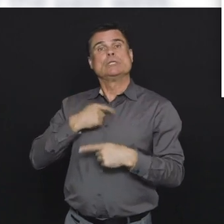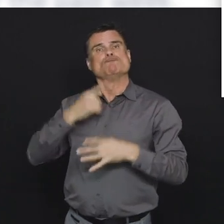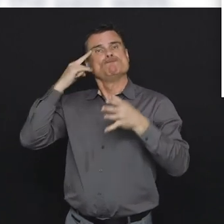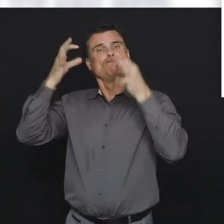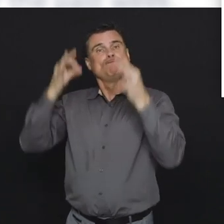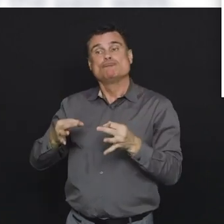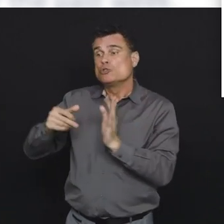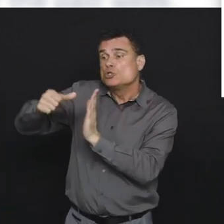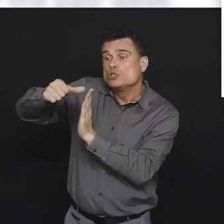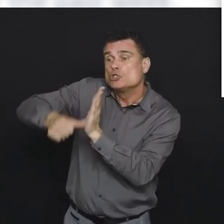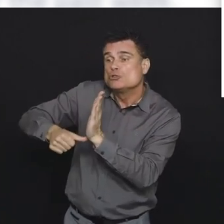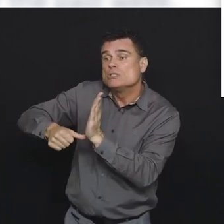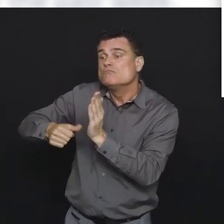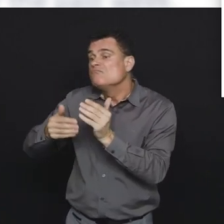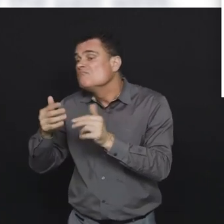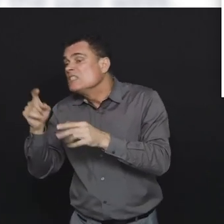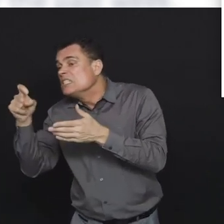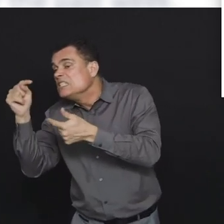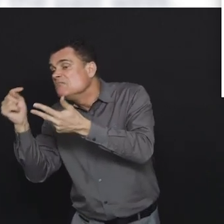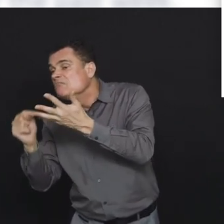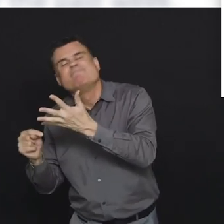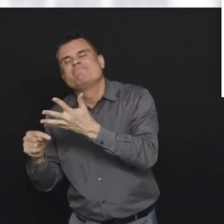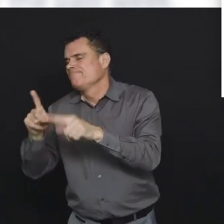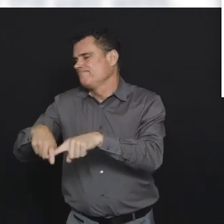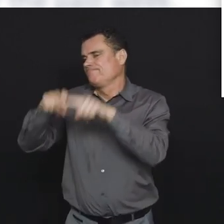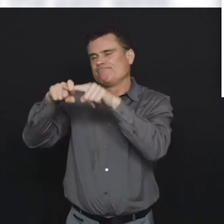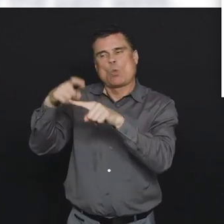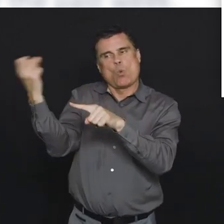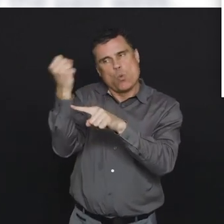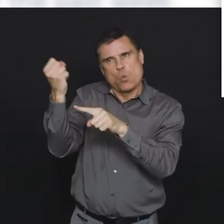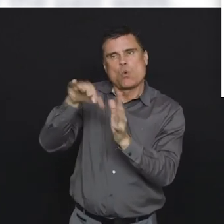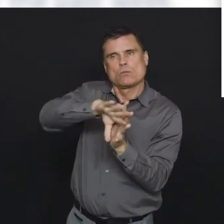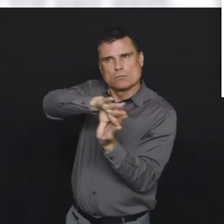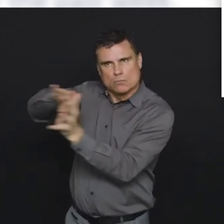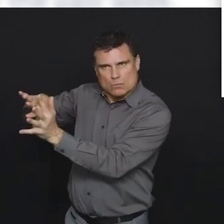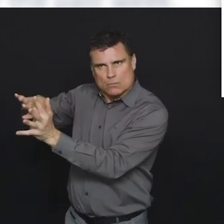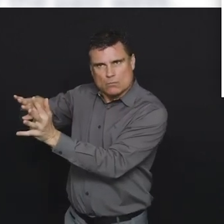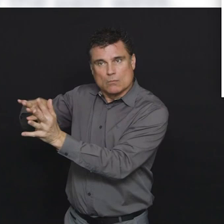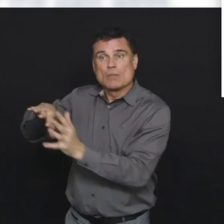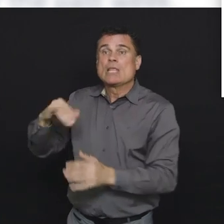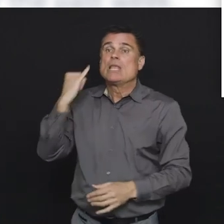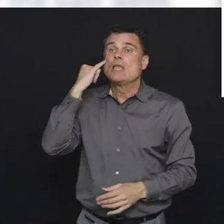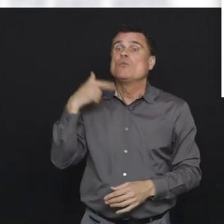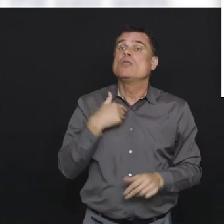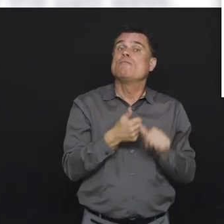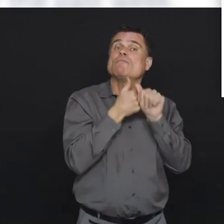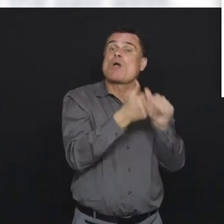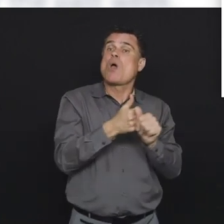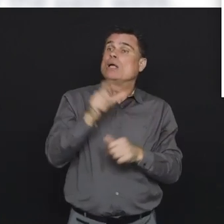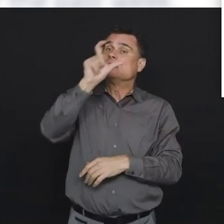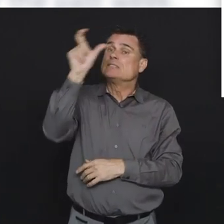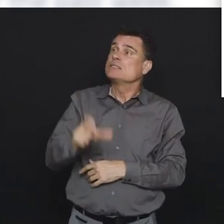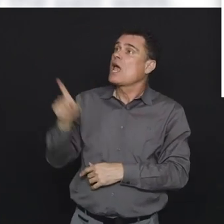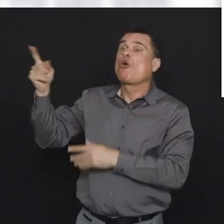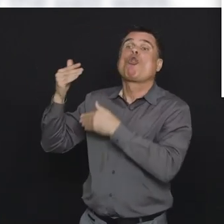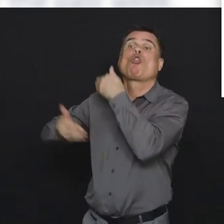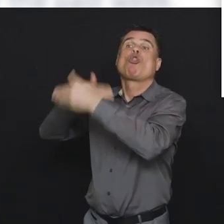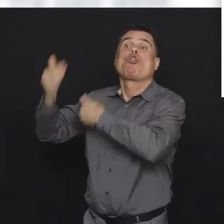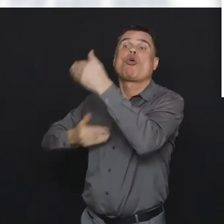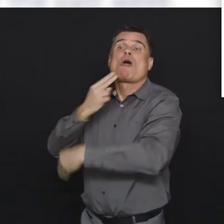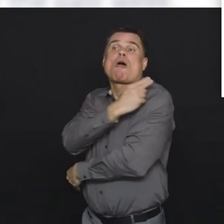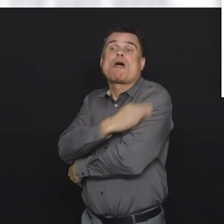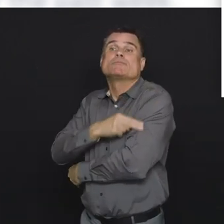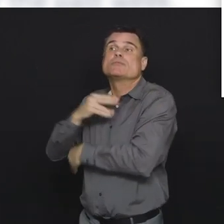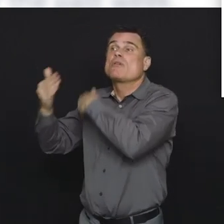to defer scheduled surgeries, which has opened up significant surge capacity across hospitals. If BC was to move to a Northern Italy